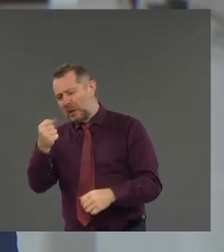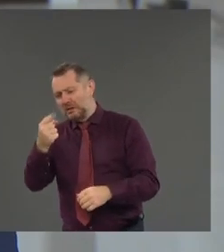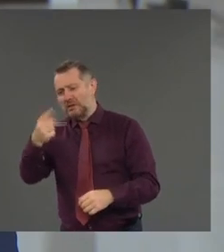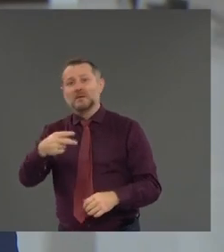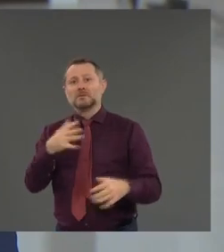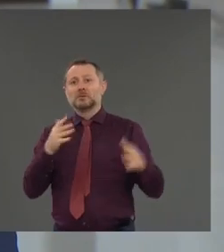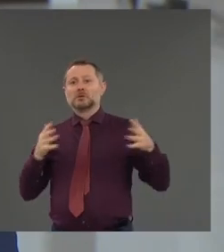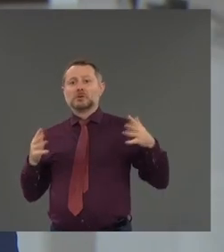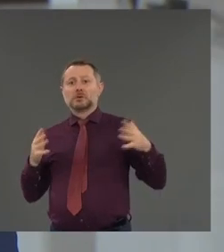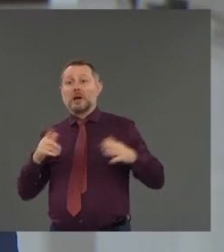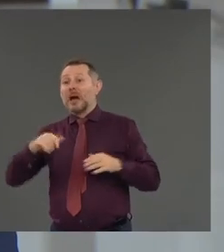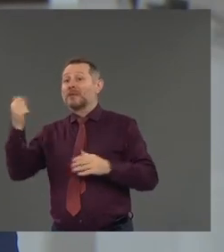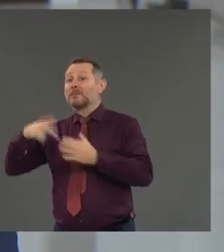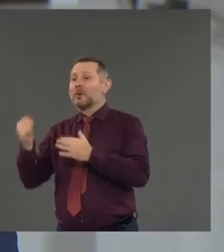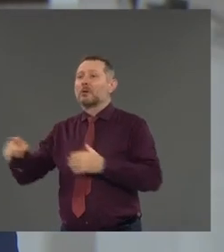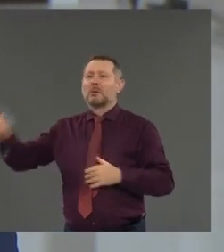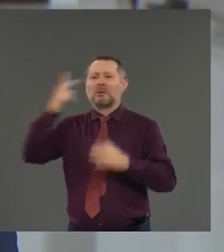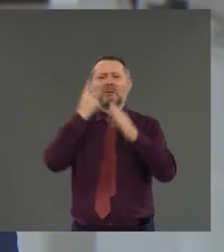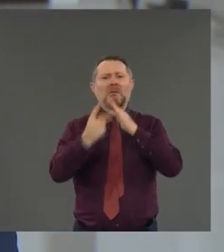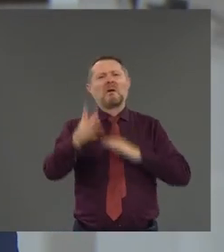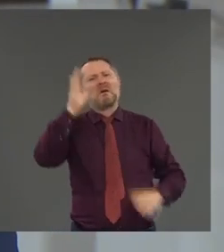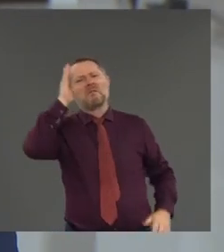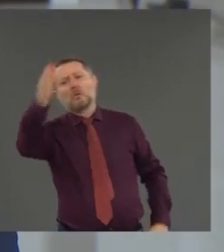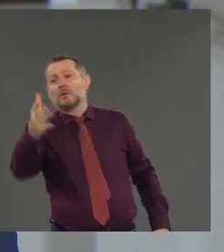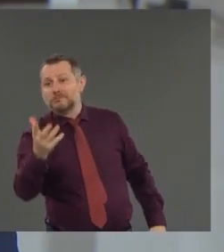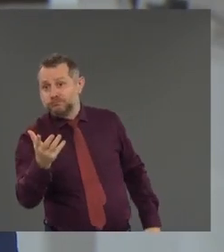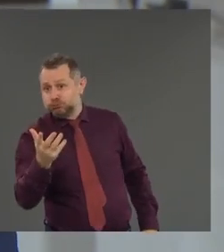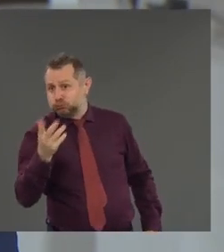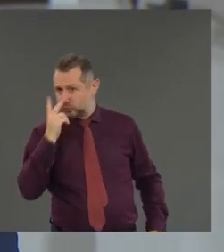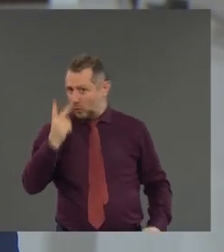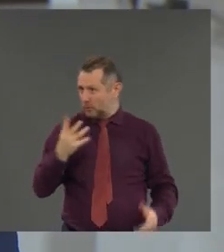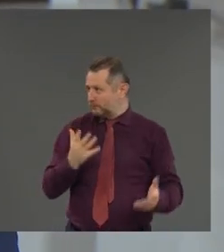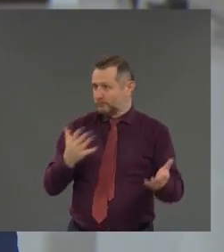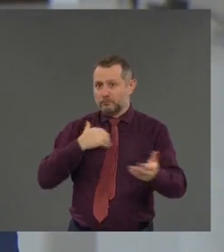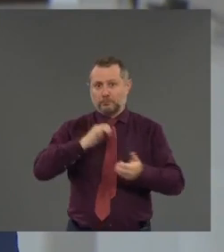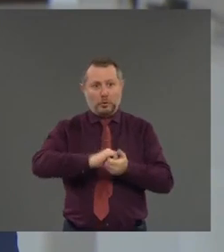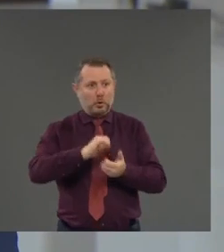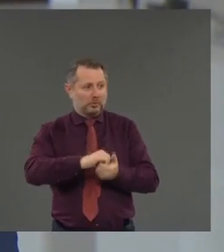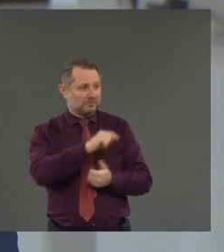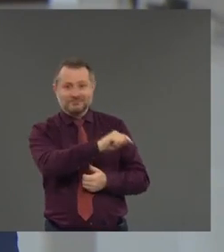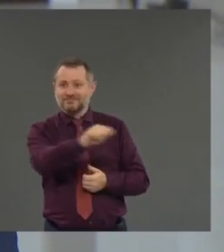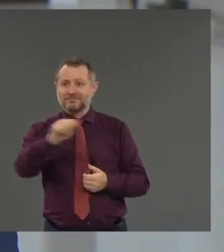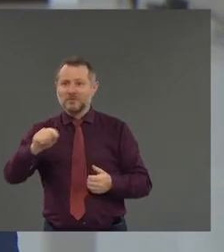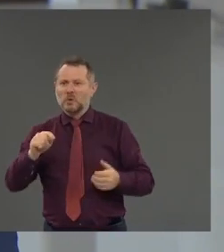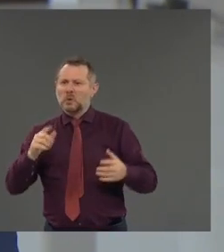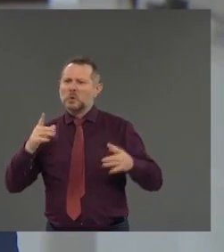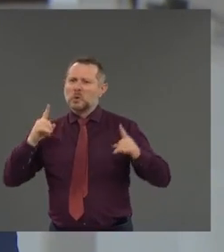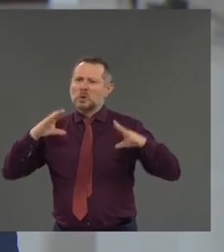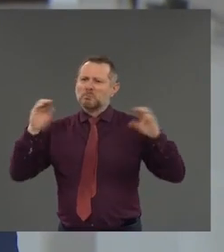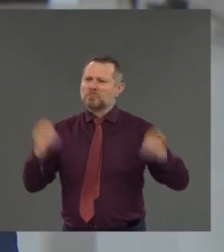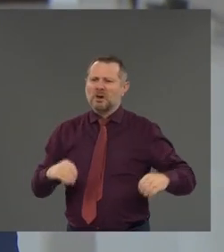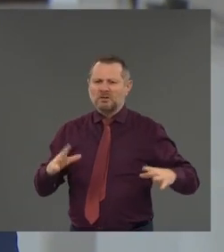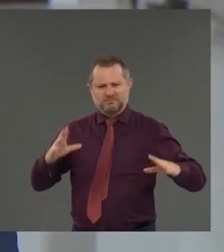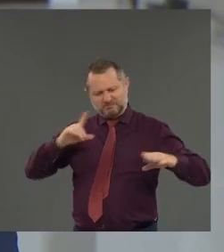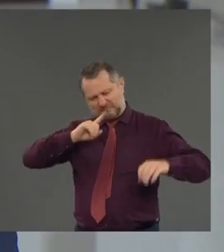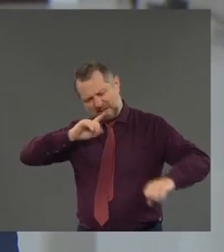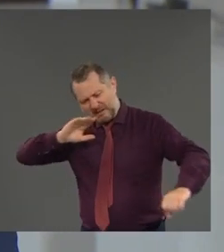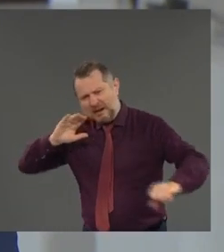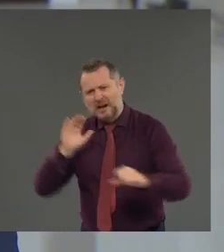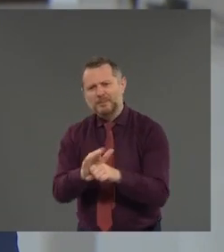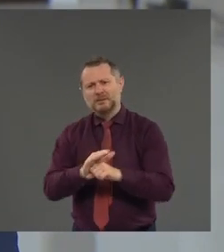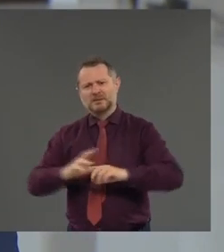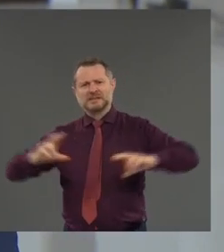we have two of them here. They are 100 percent committed. It is their money. Seventy-five percent of the money in this project is private